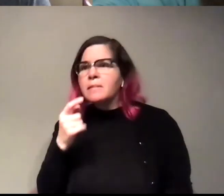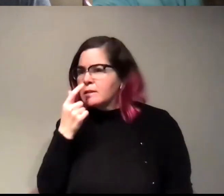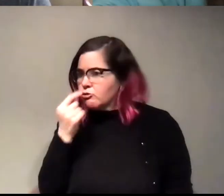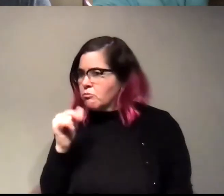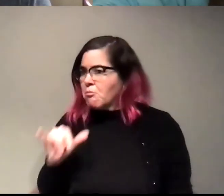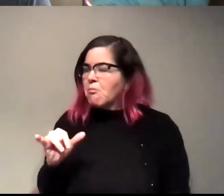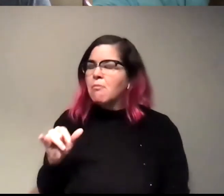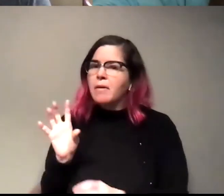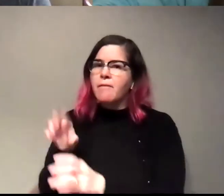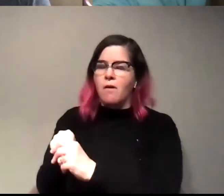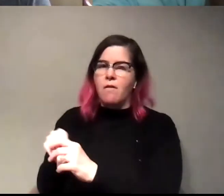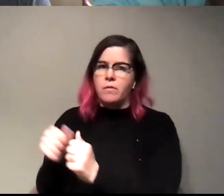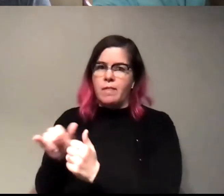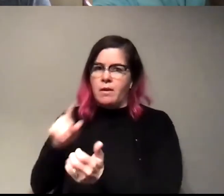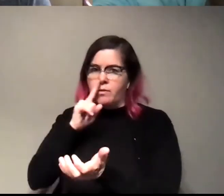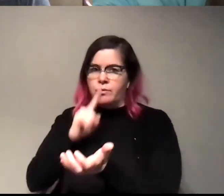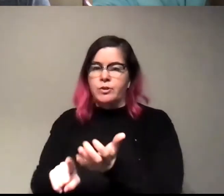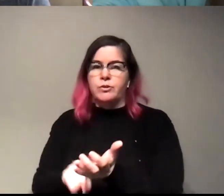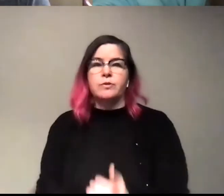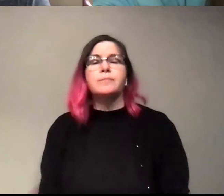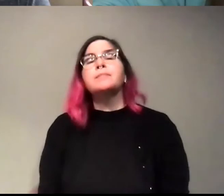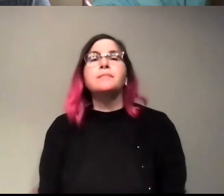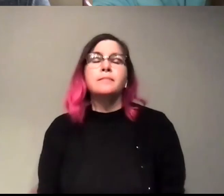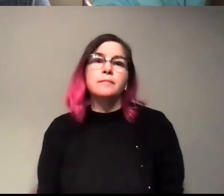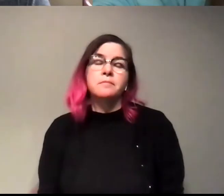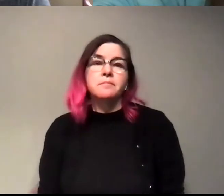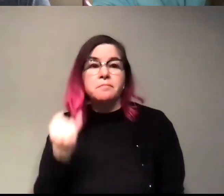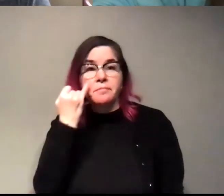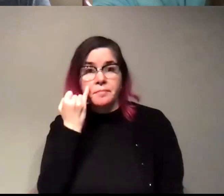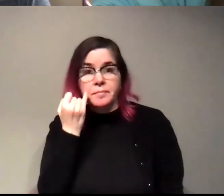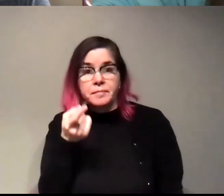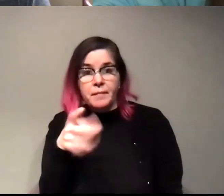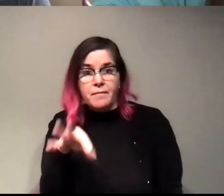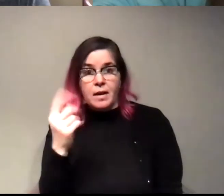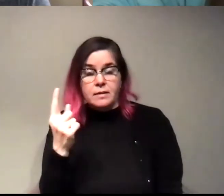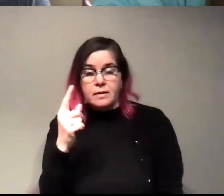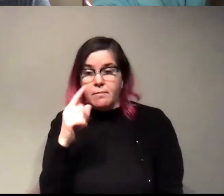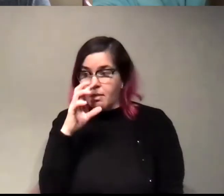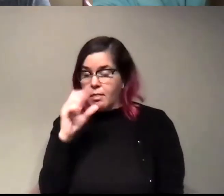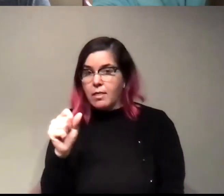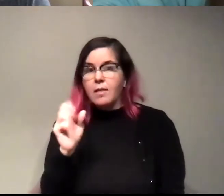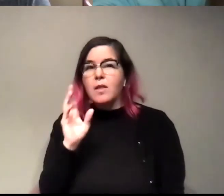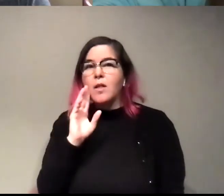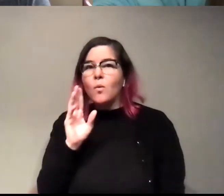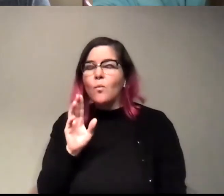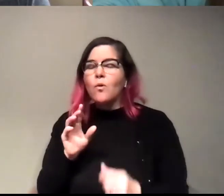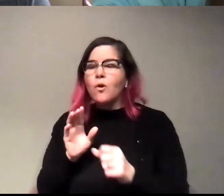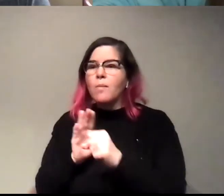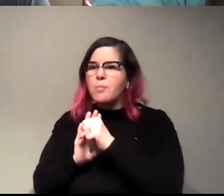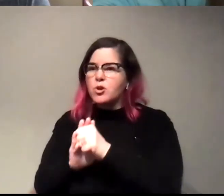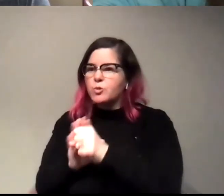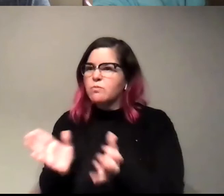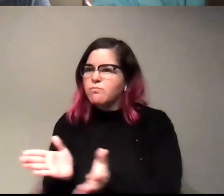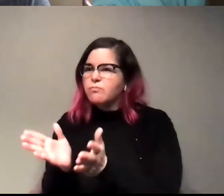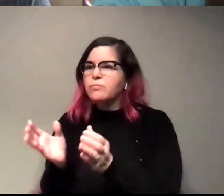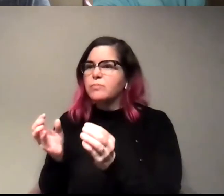Um, because if you find something that, that does like, you'll be driven to like, be really, get really good at